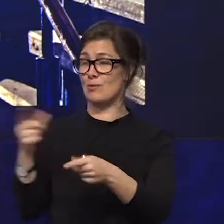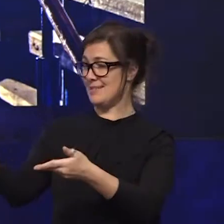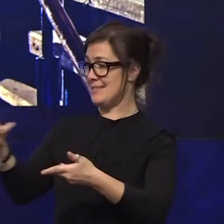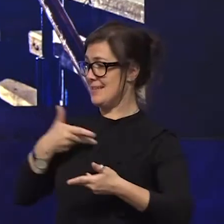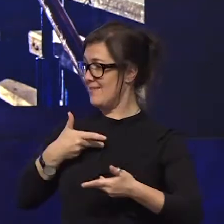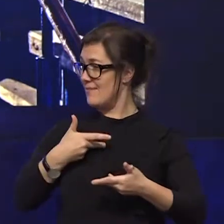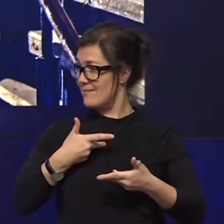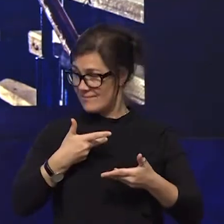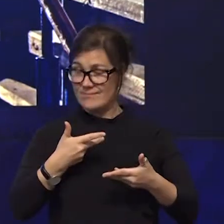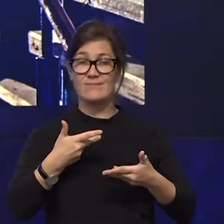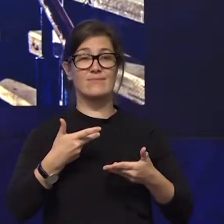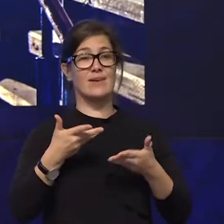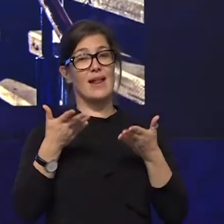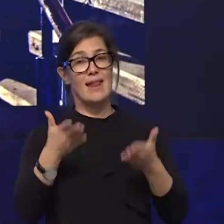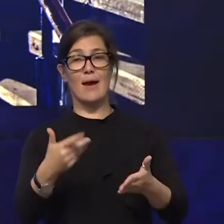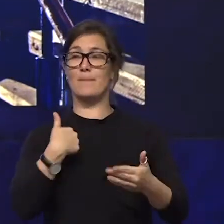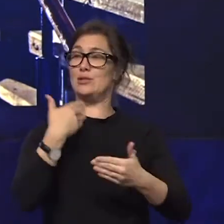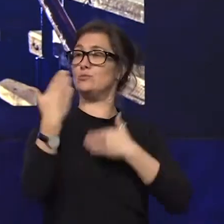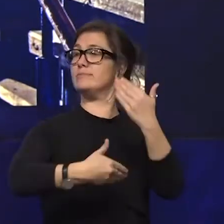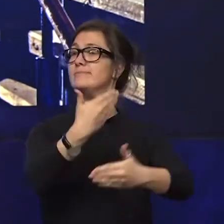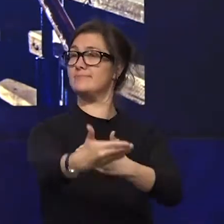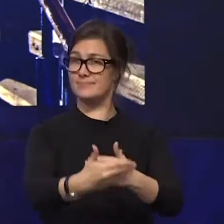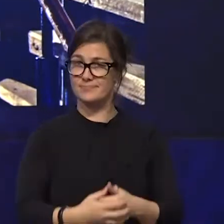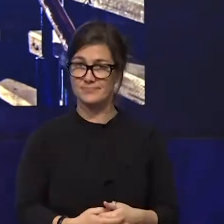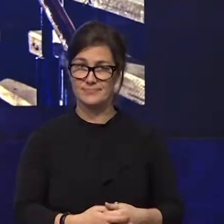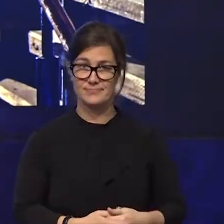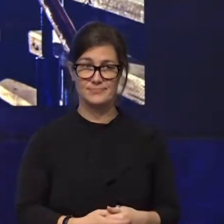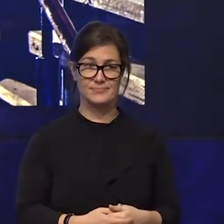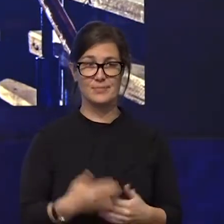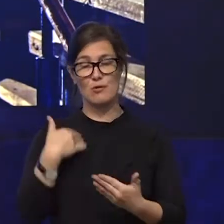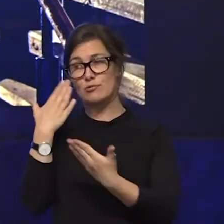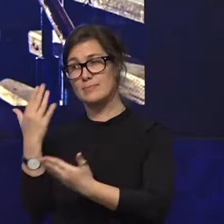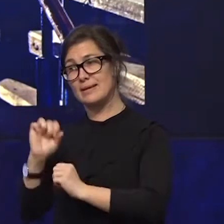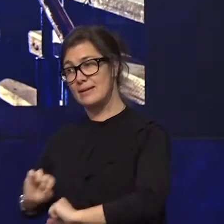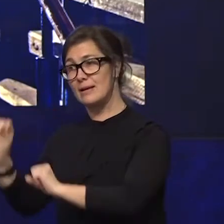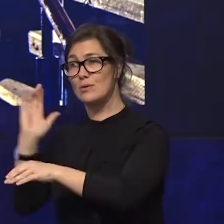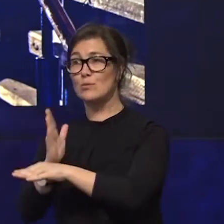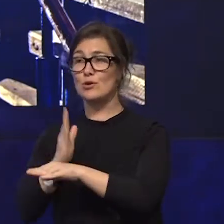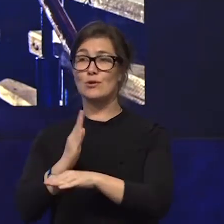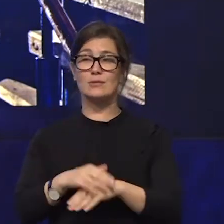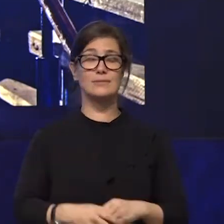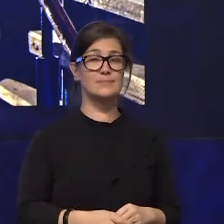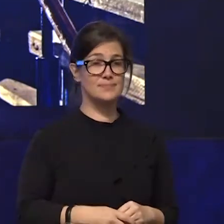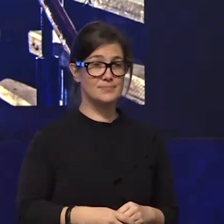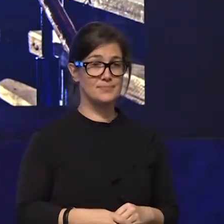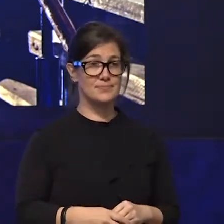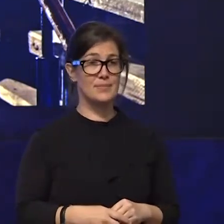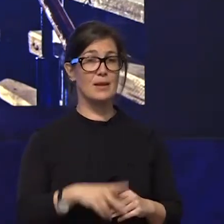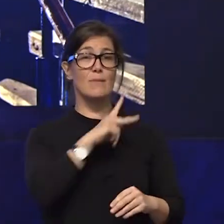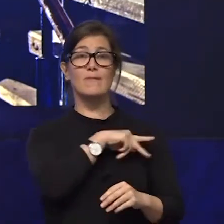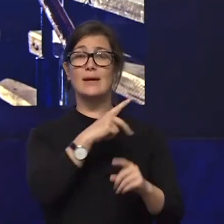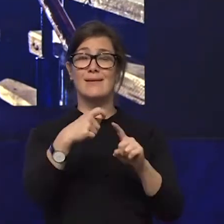and i respect that we heard very clearly from professor ann kavanagh around the importance of data